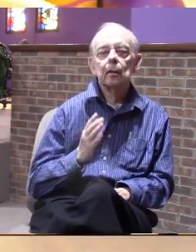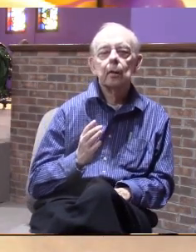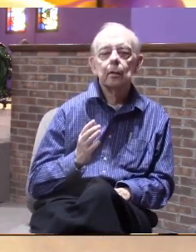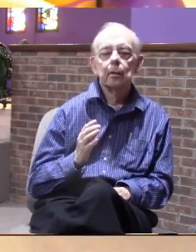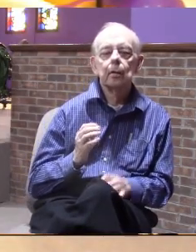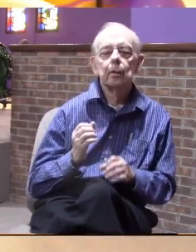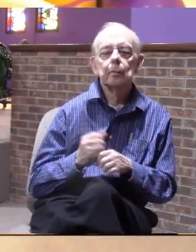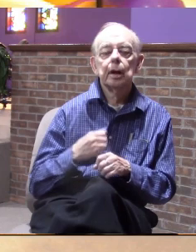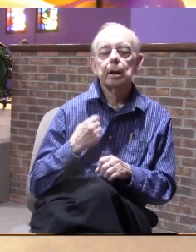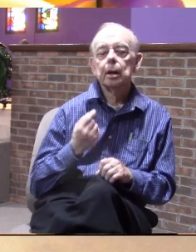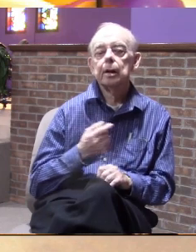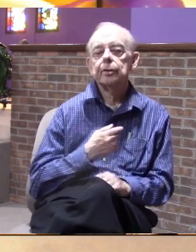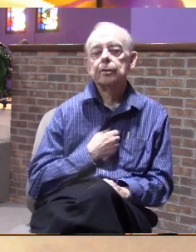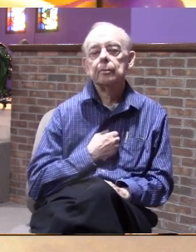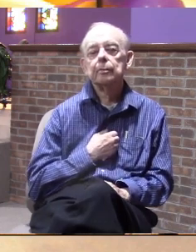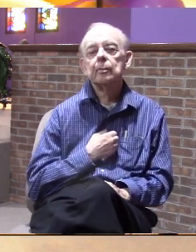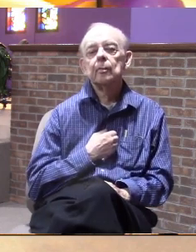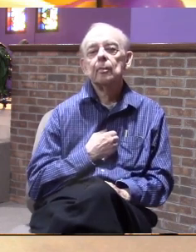created us